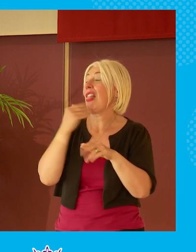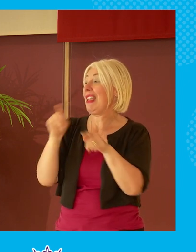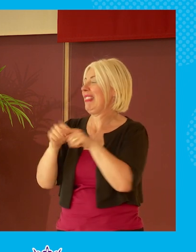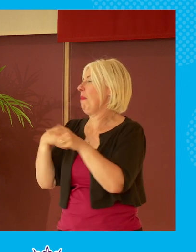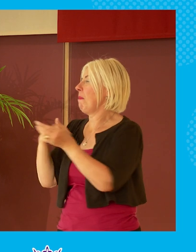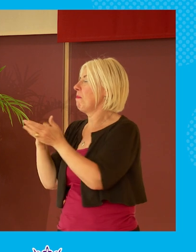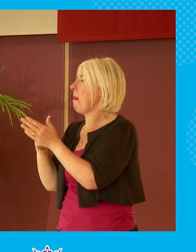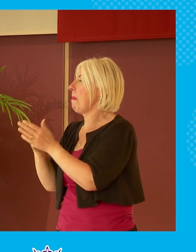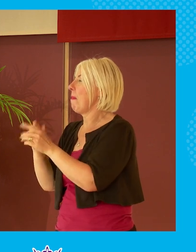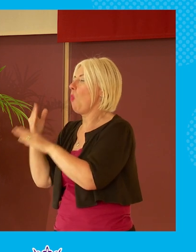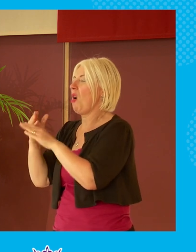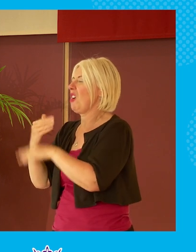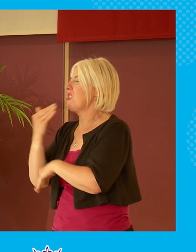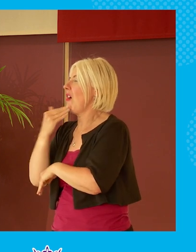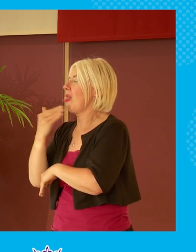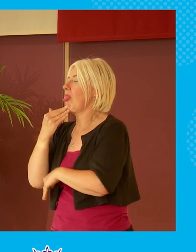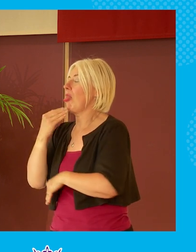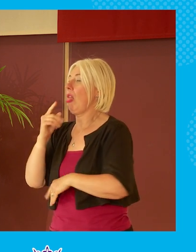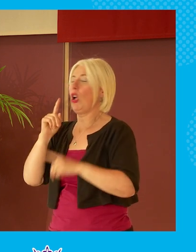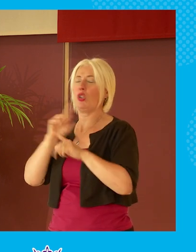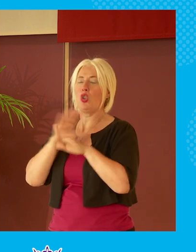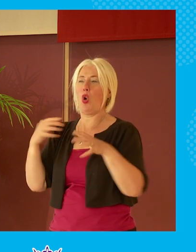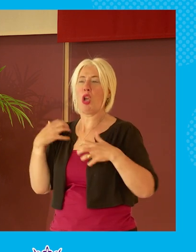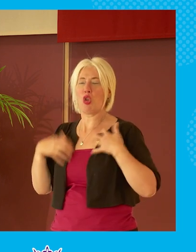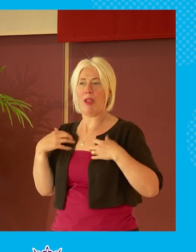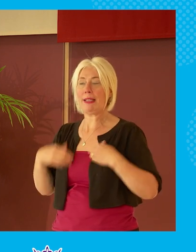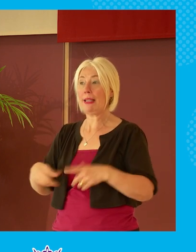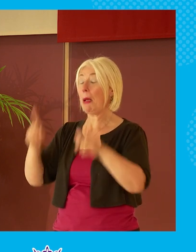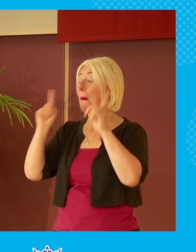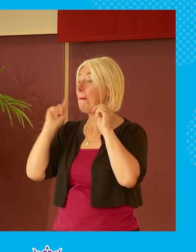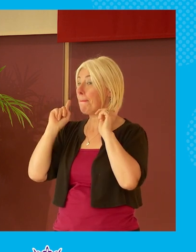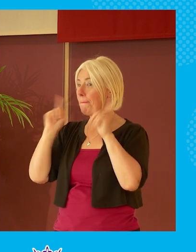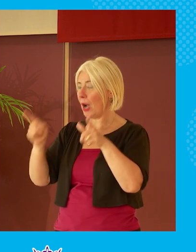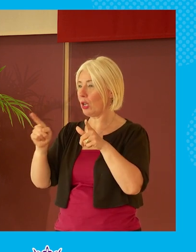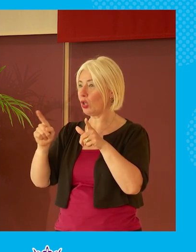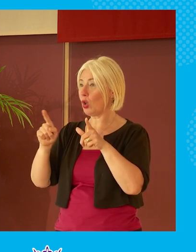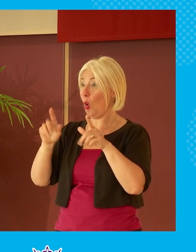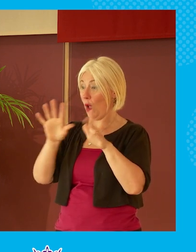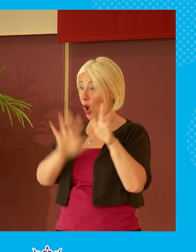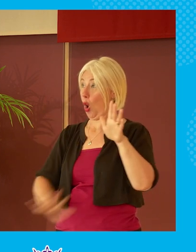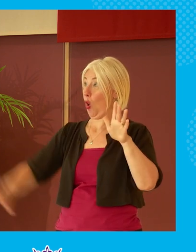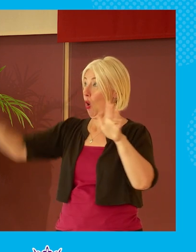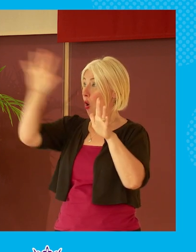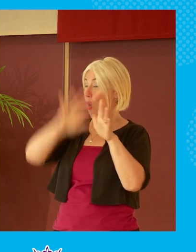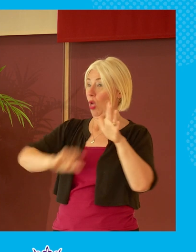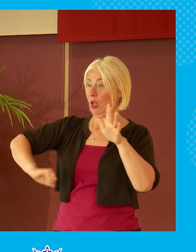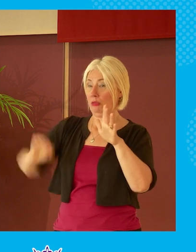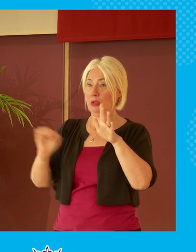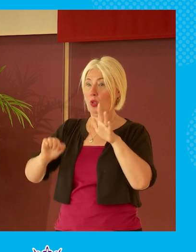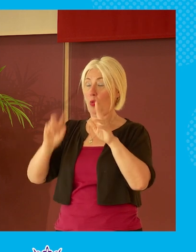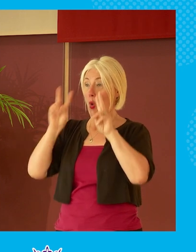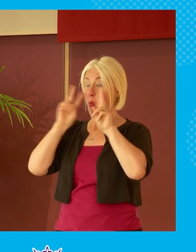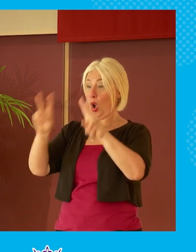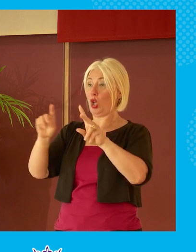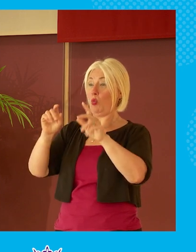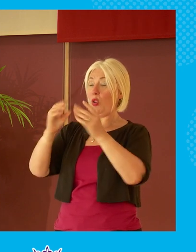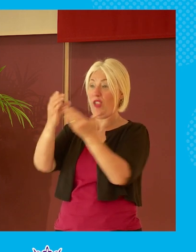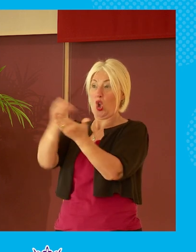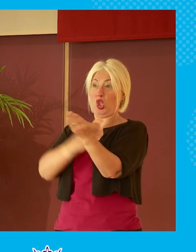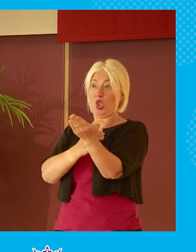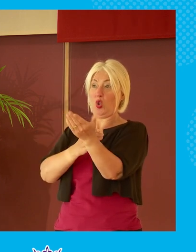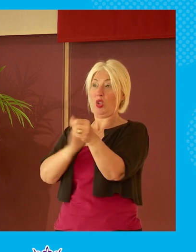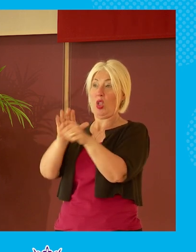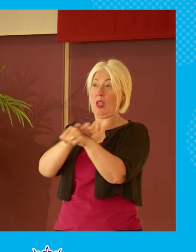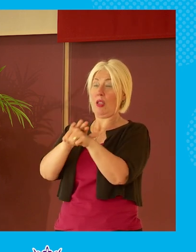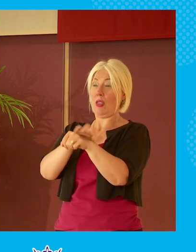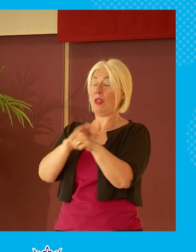wasn't interested but somehow when the whole nation was watching one of those constitutional cases i'm talking about